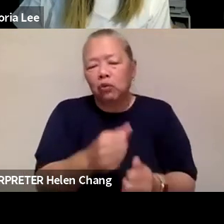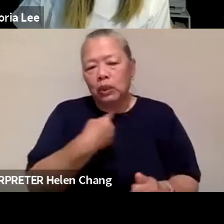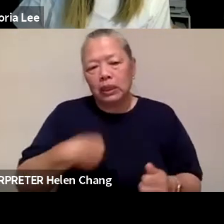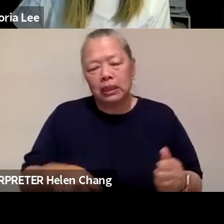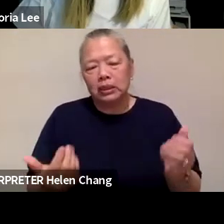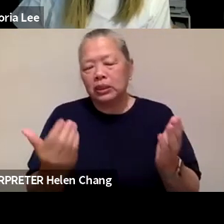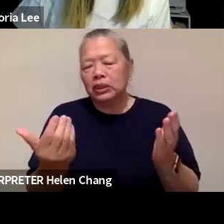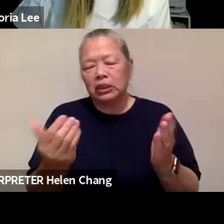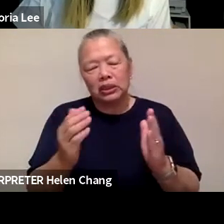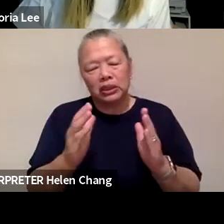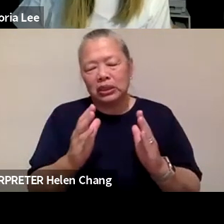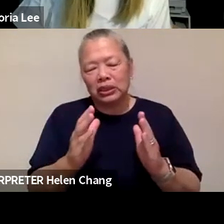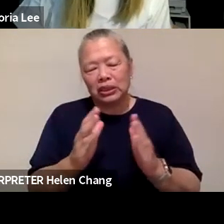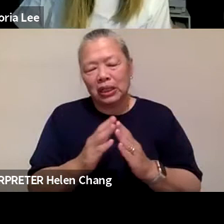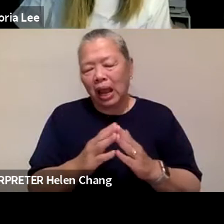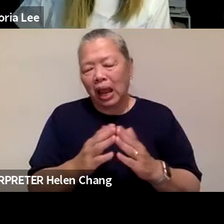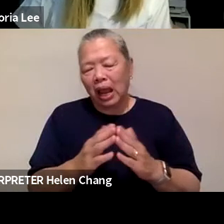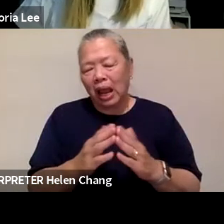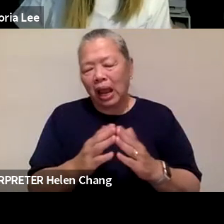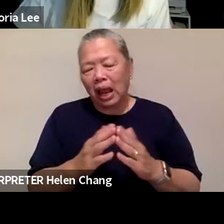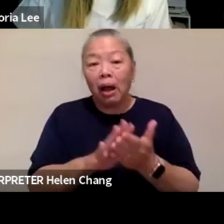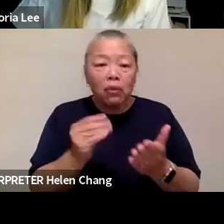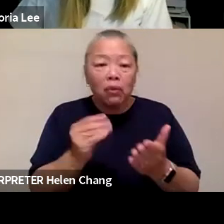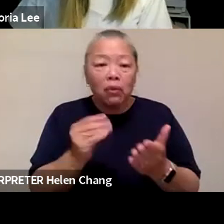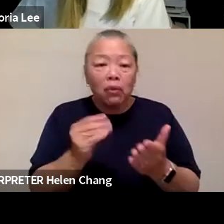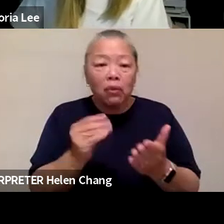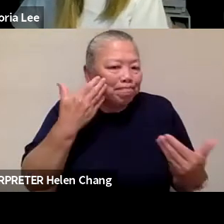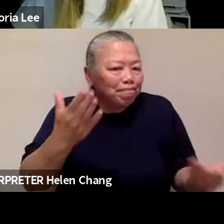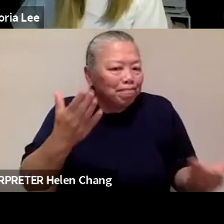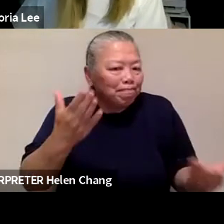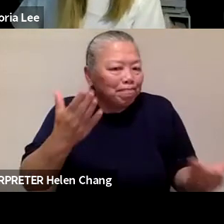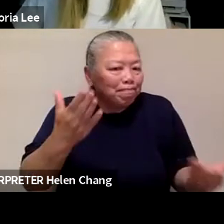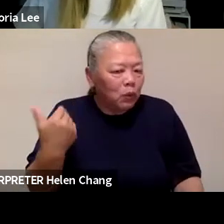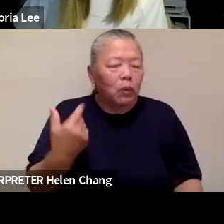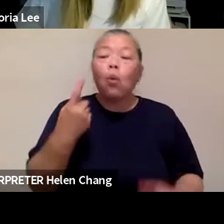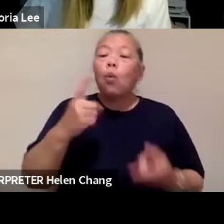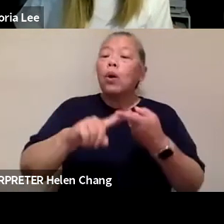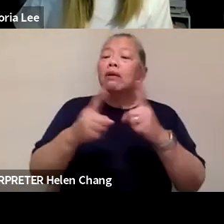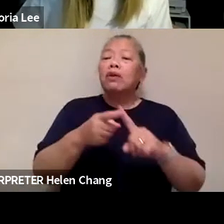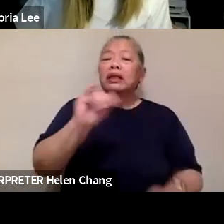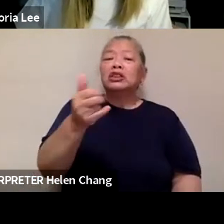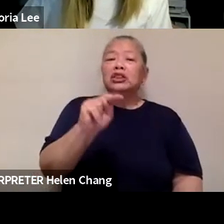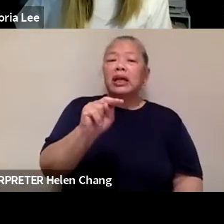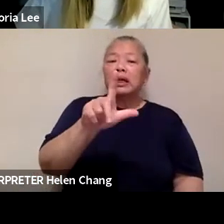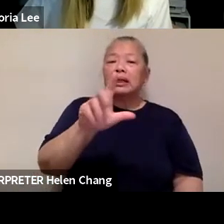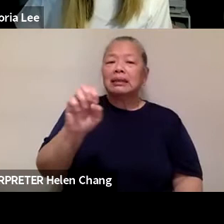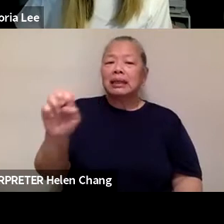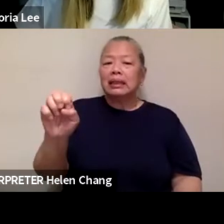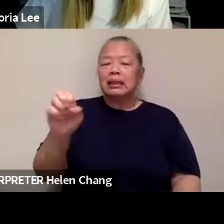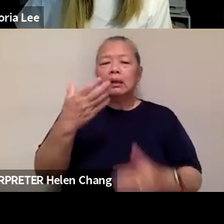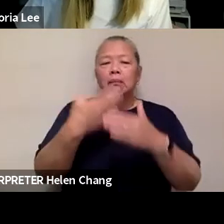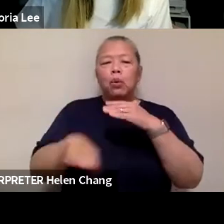before. There is a friend of mine, Jan Lee, who was born and raised in New York's